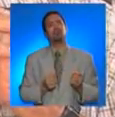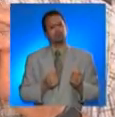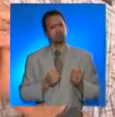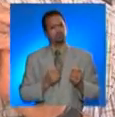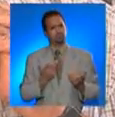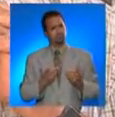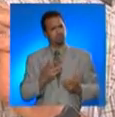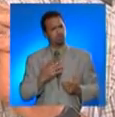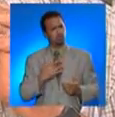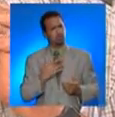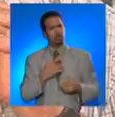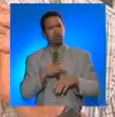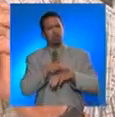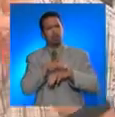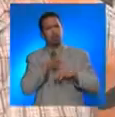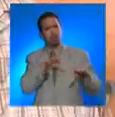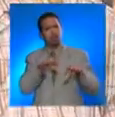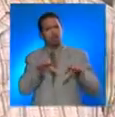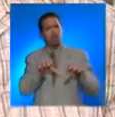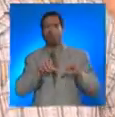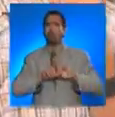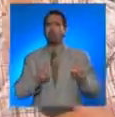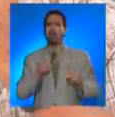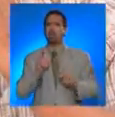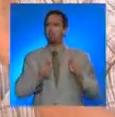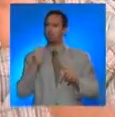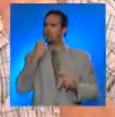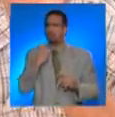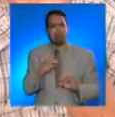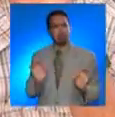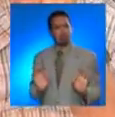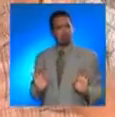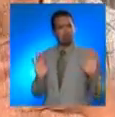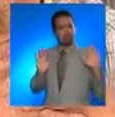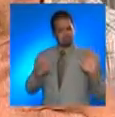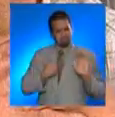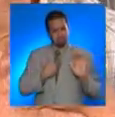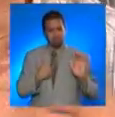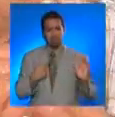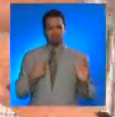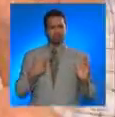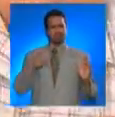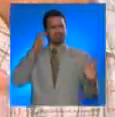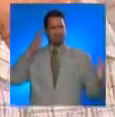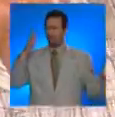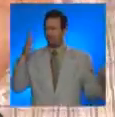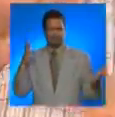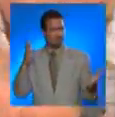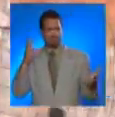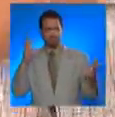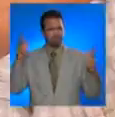Could this be an earthquake? I thought that by myself. Then suddenly…